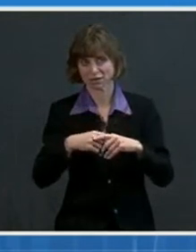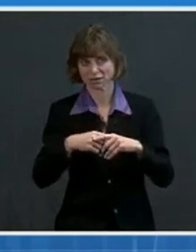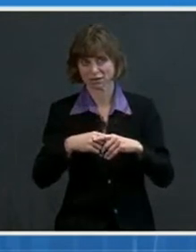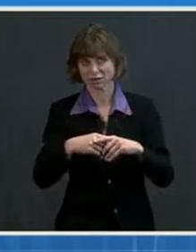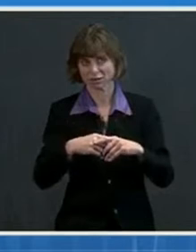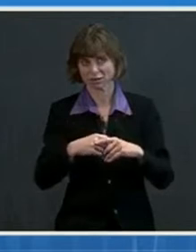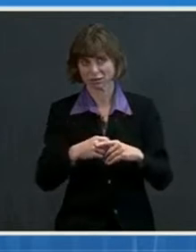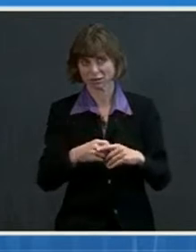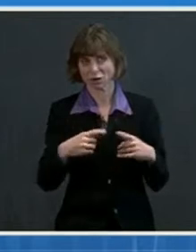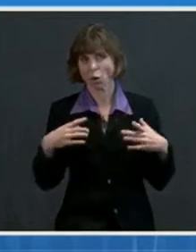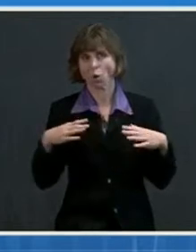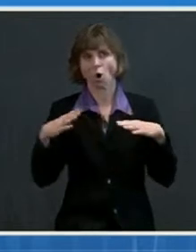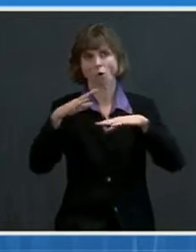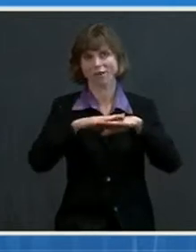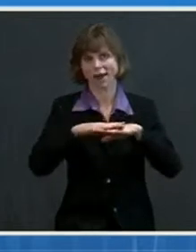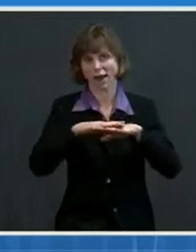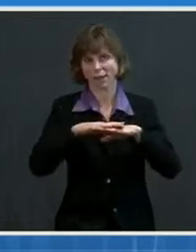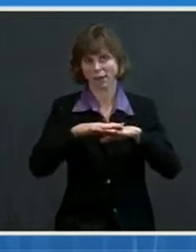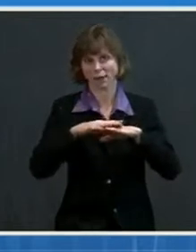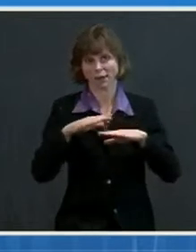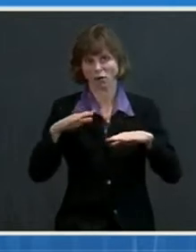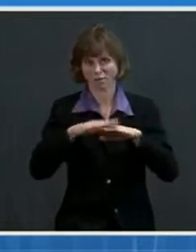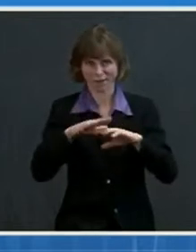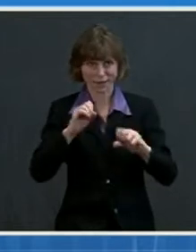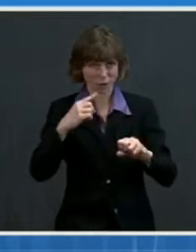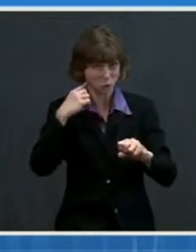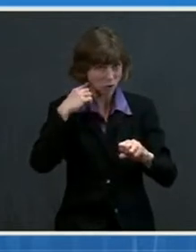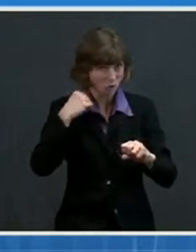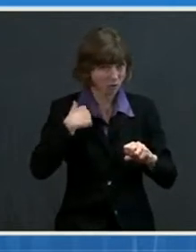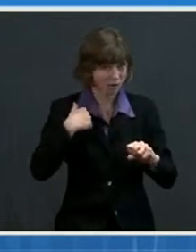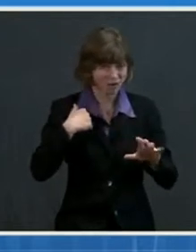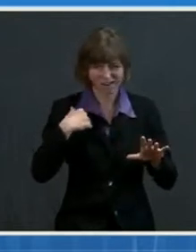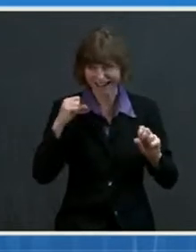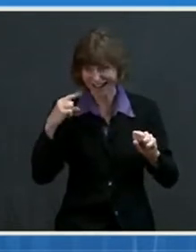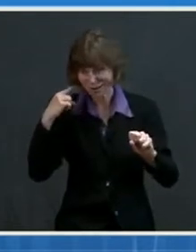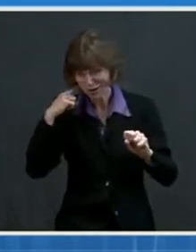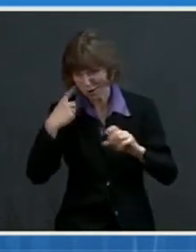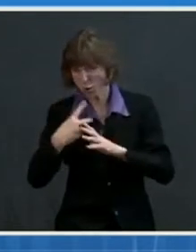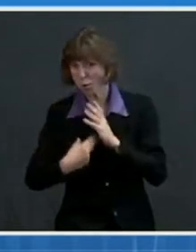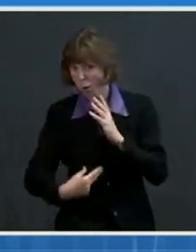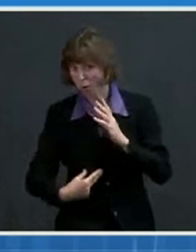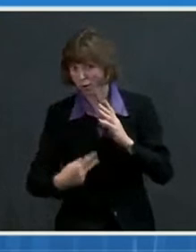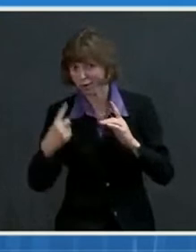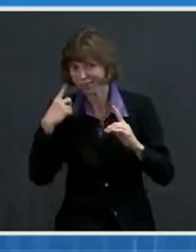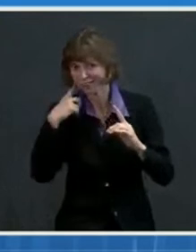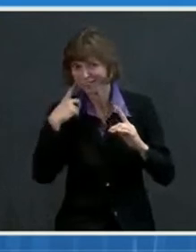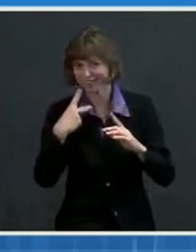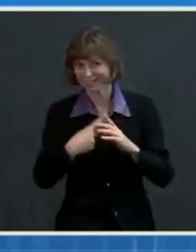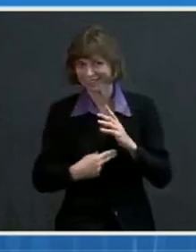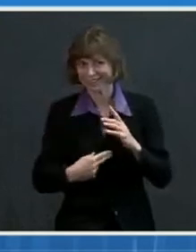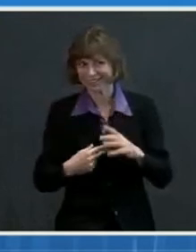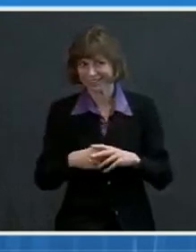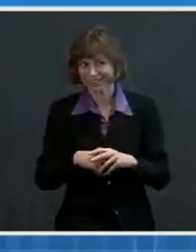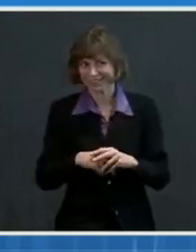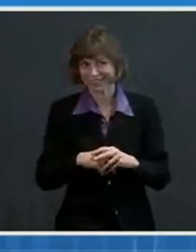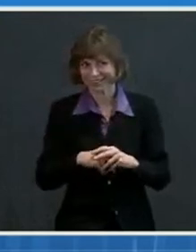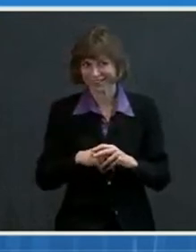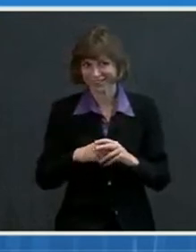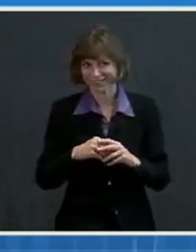We're overlapping with the, can you hear me? We can hear you both. The first establishes the White House.